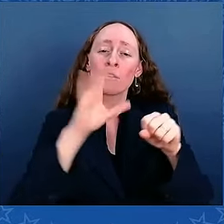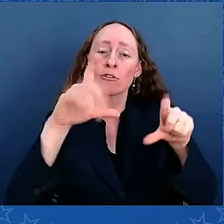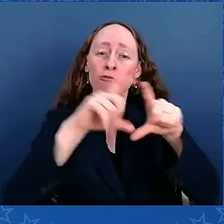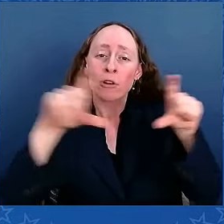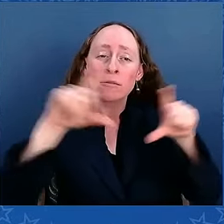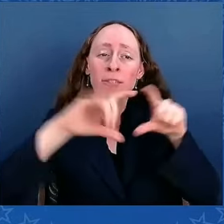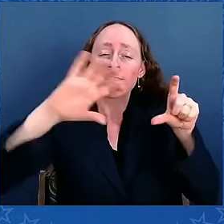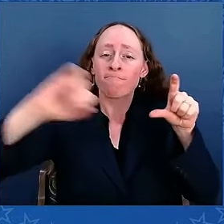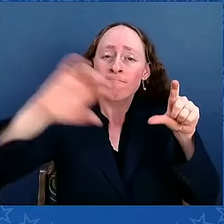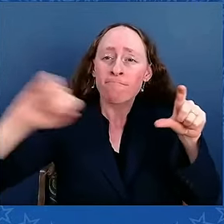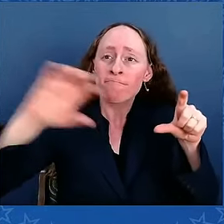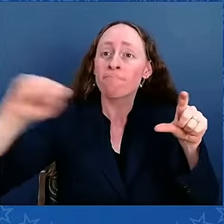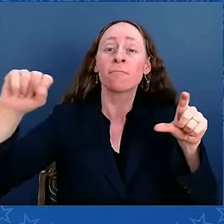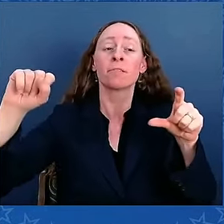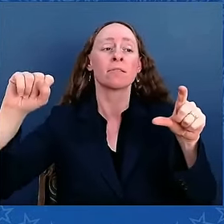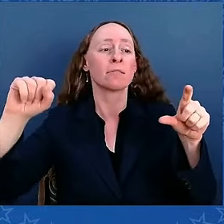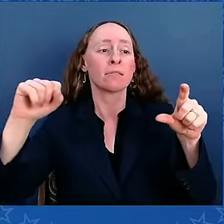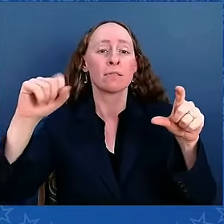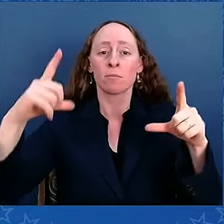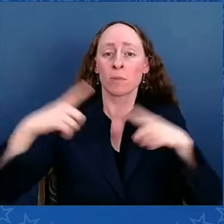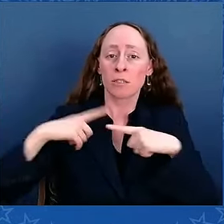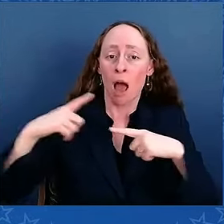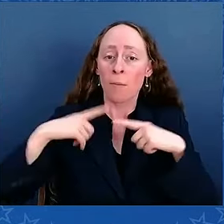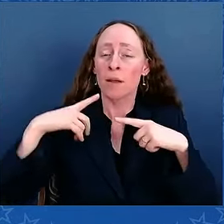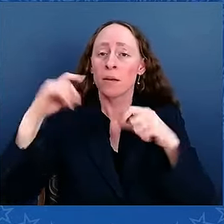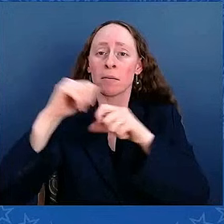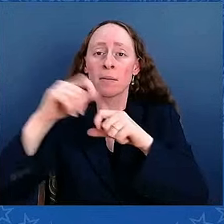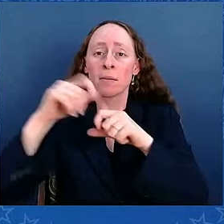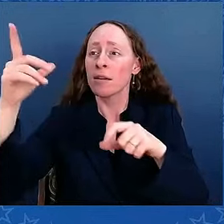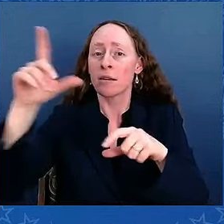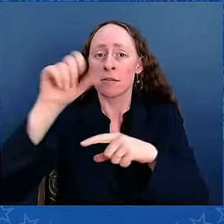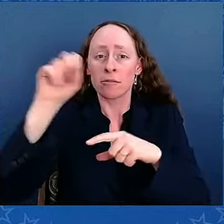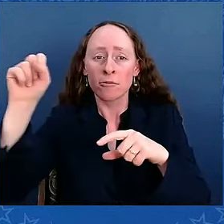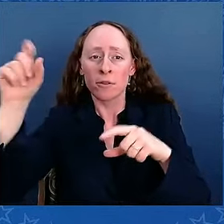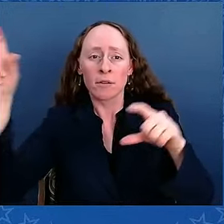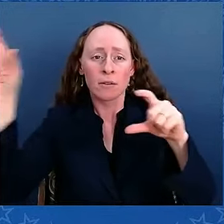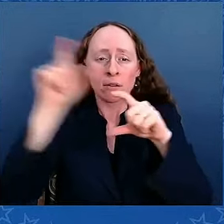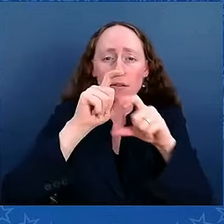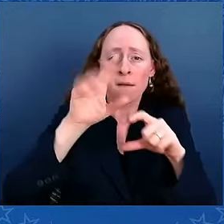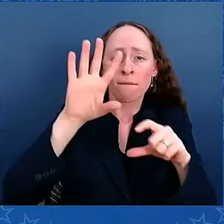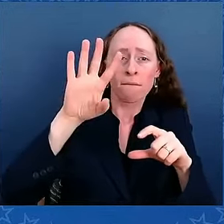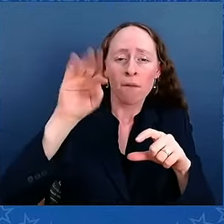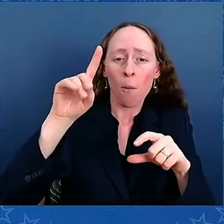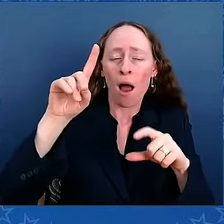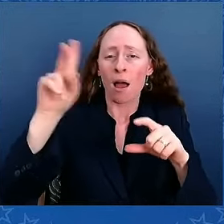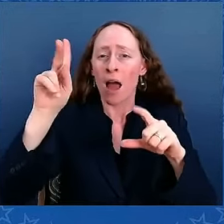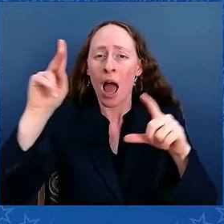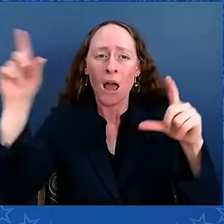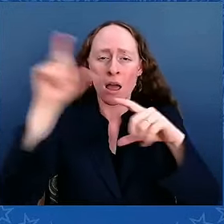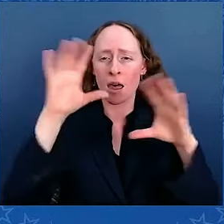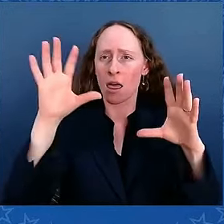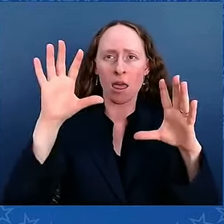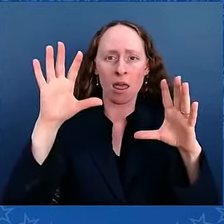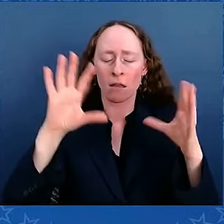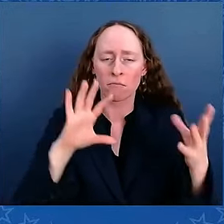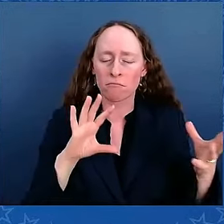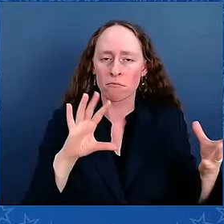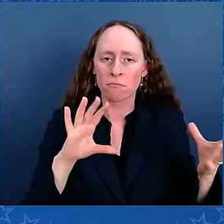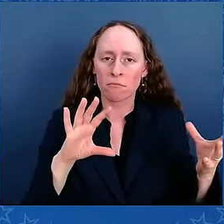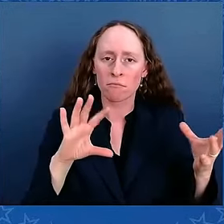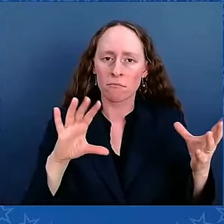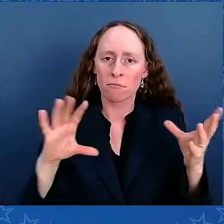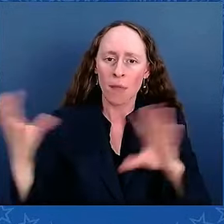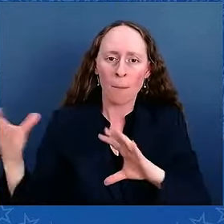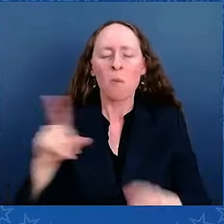So it was devastating. And I was looking forward to a comfortable retirement with, like I said, the Social Security and the 401k.